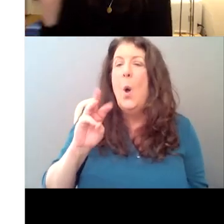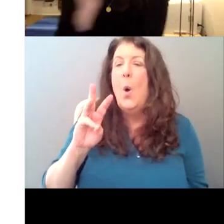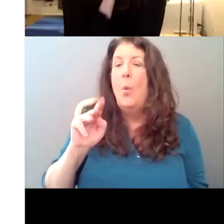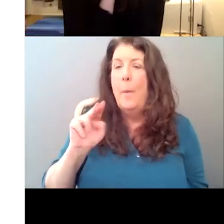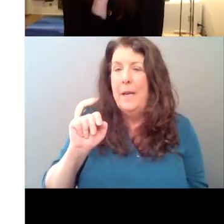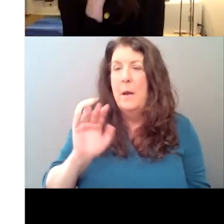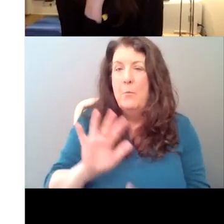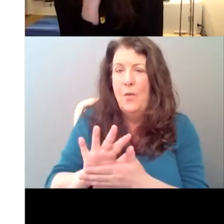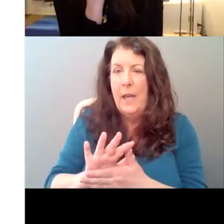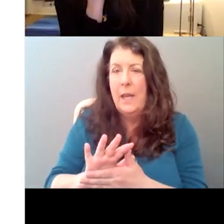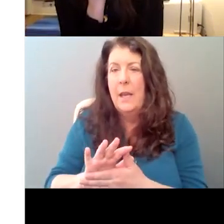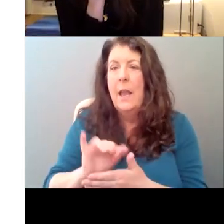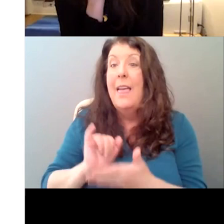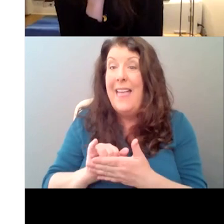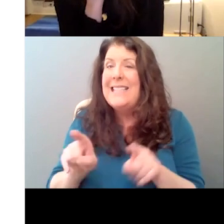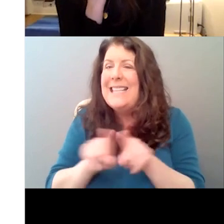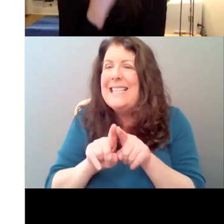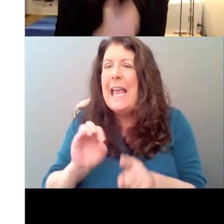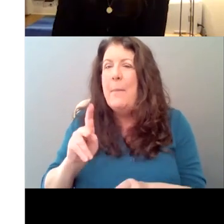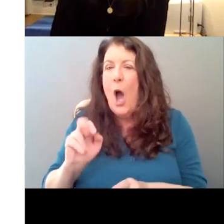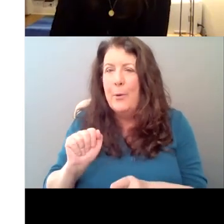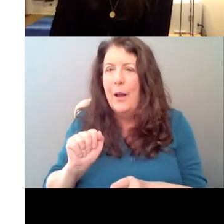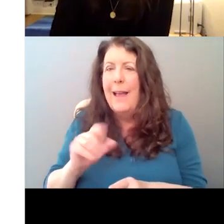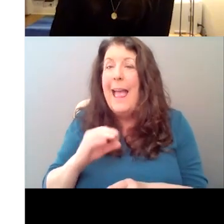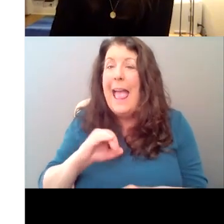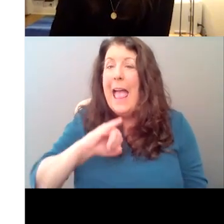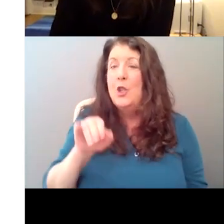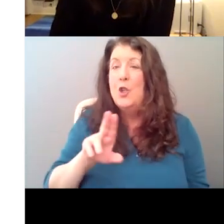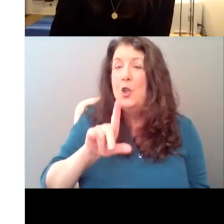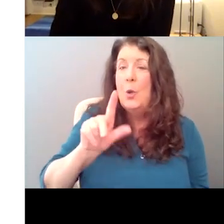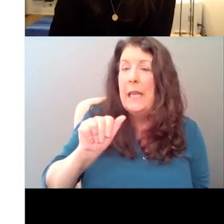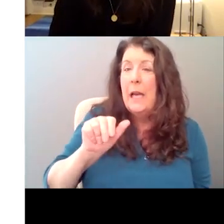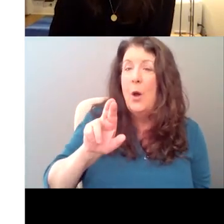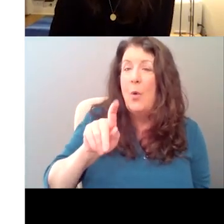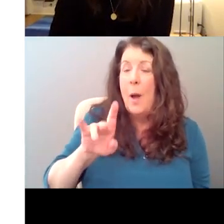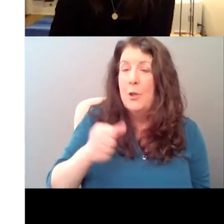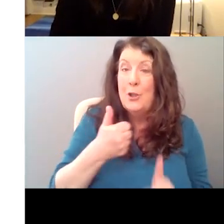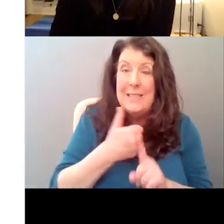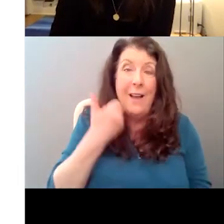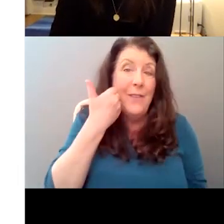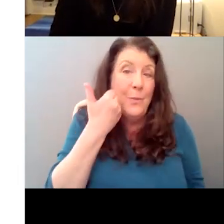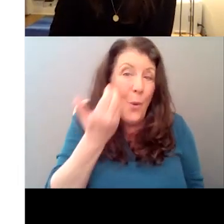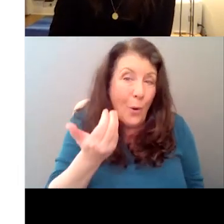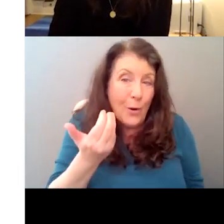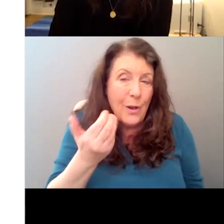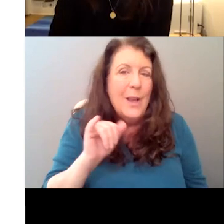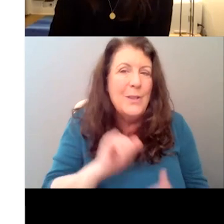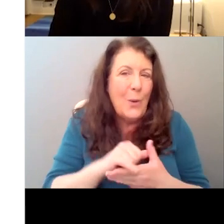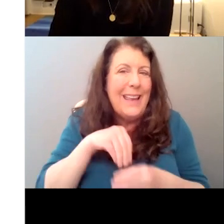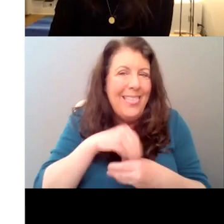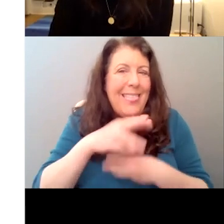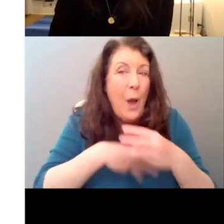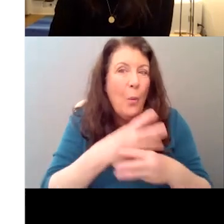Julia Roberts is just like learning so much, you know, and in this, and in this, you know, world we've, we've flipped that script